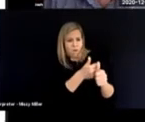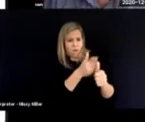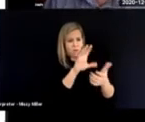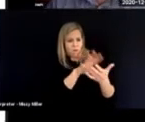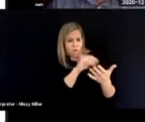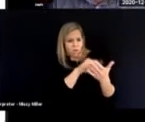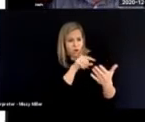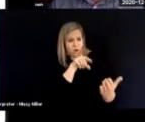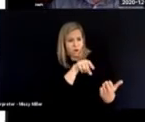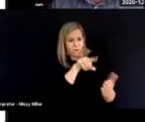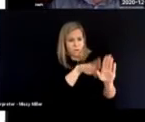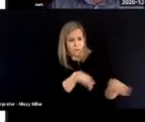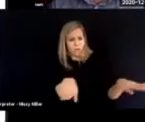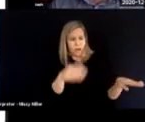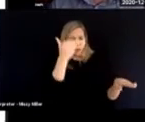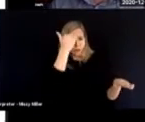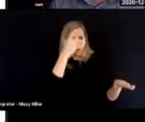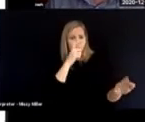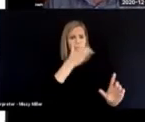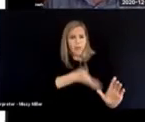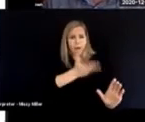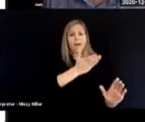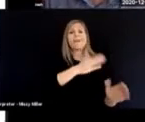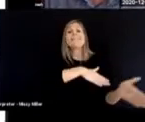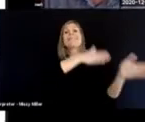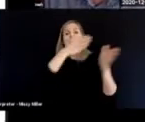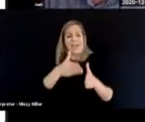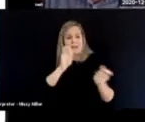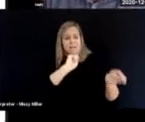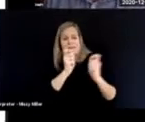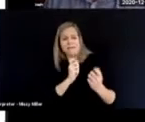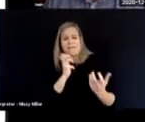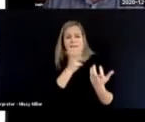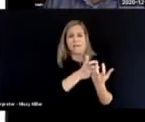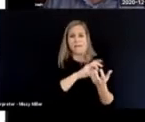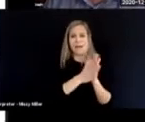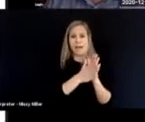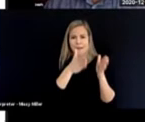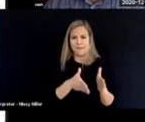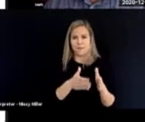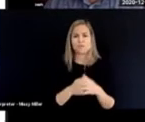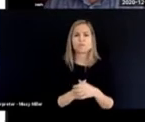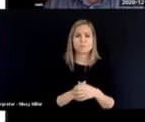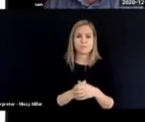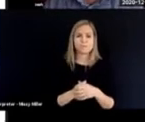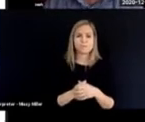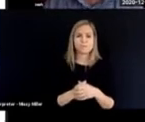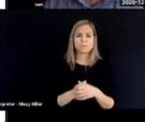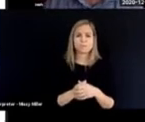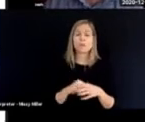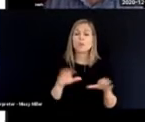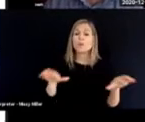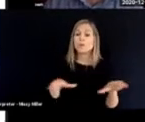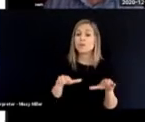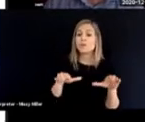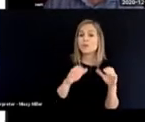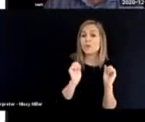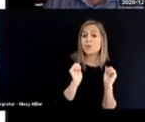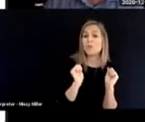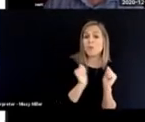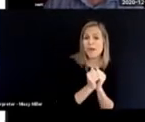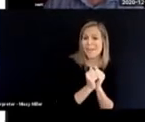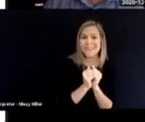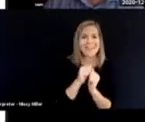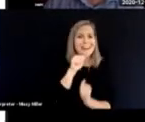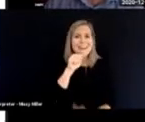are and got to know them. Do with not for is, should be a key in every